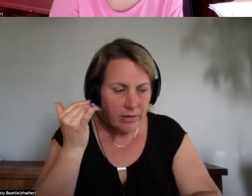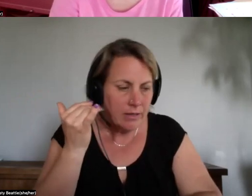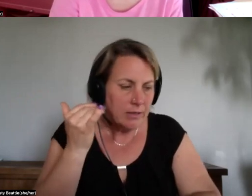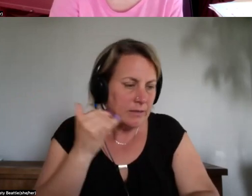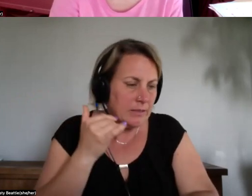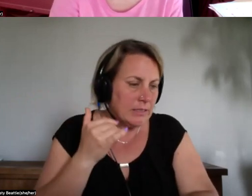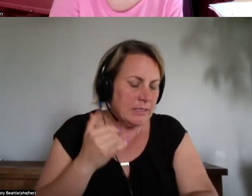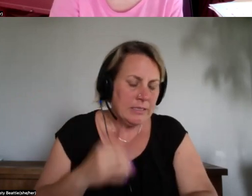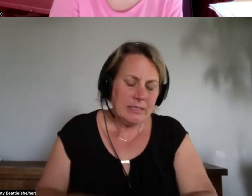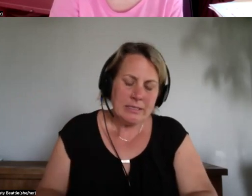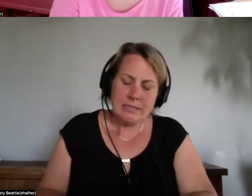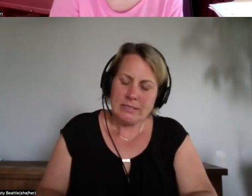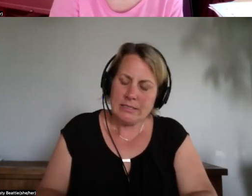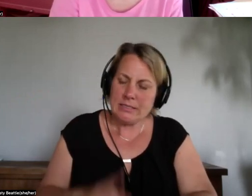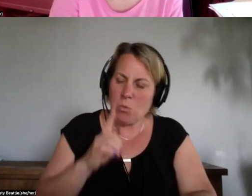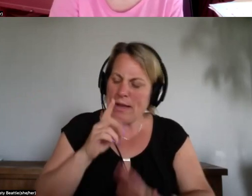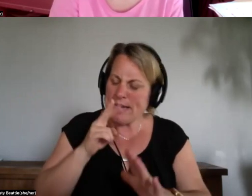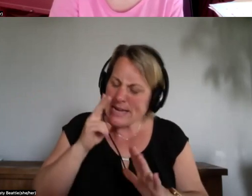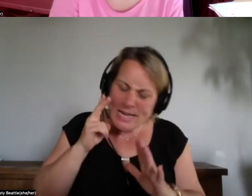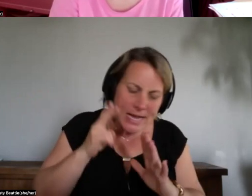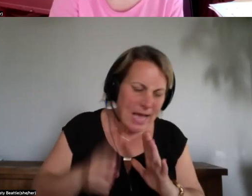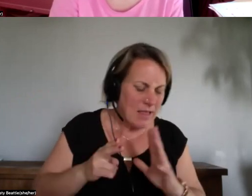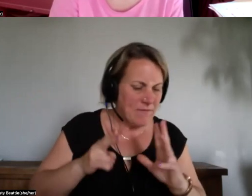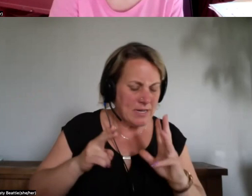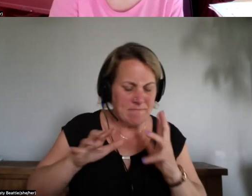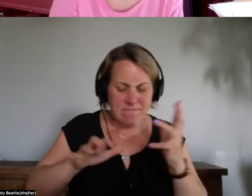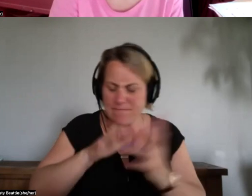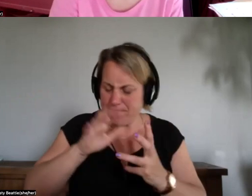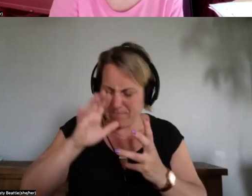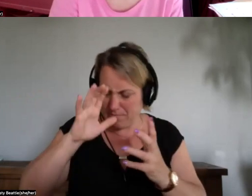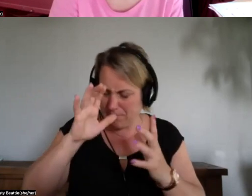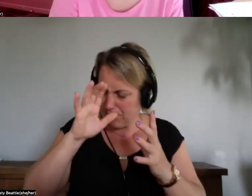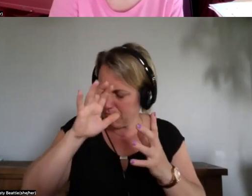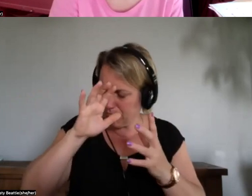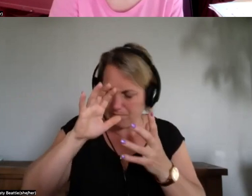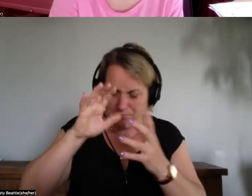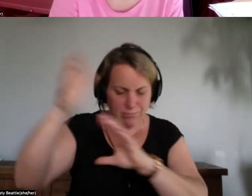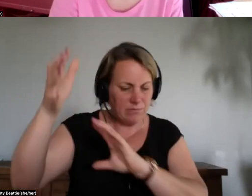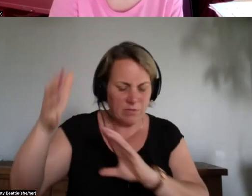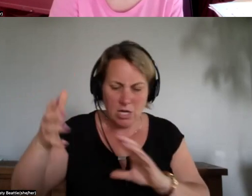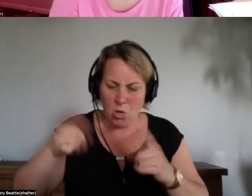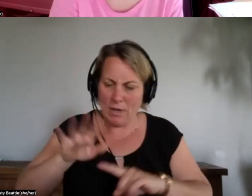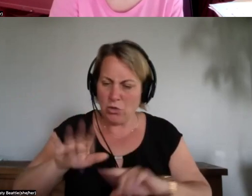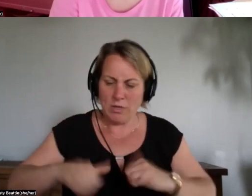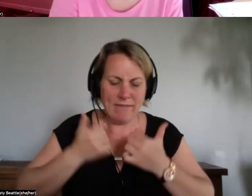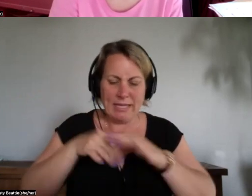hell of a distortion to be living in when you're living in a house with incest